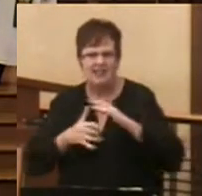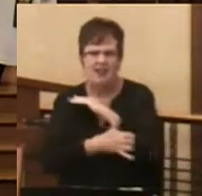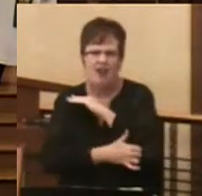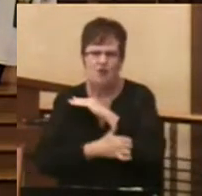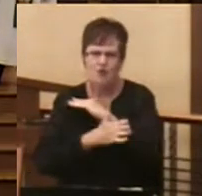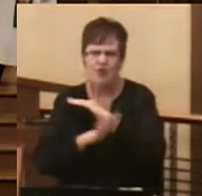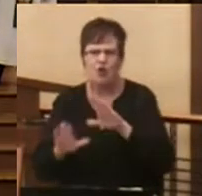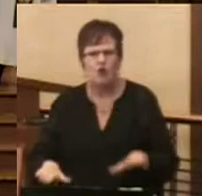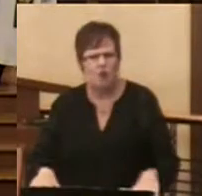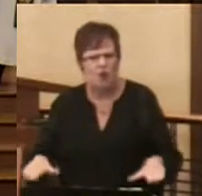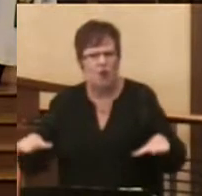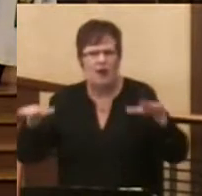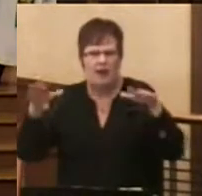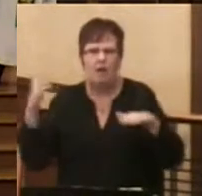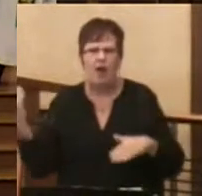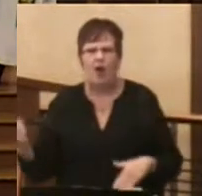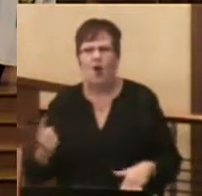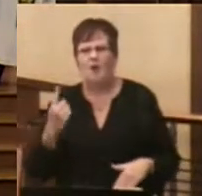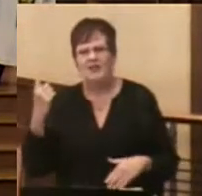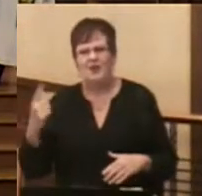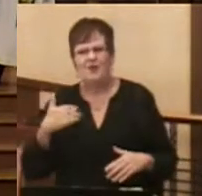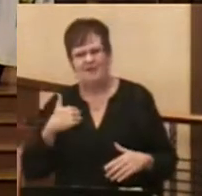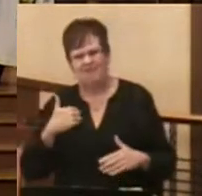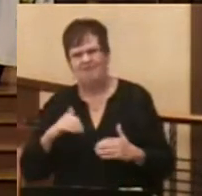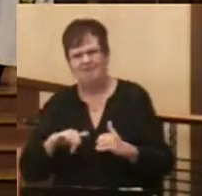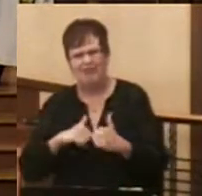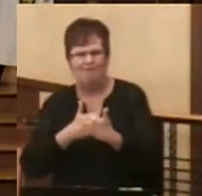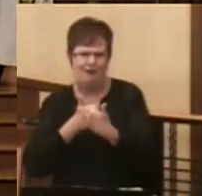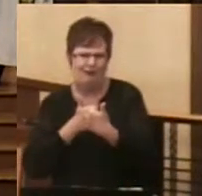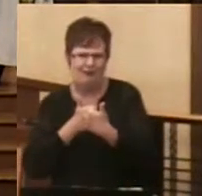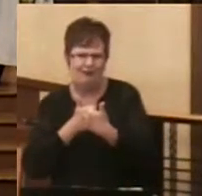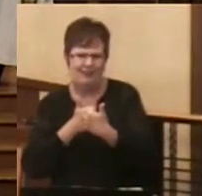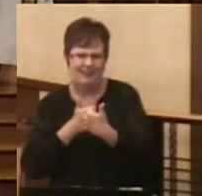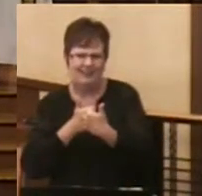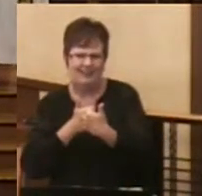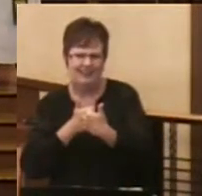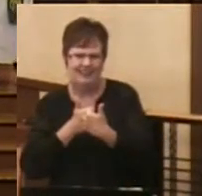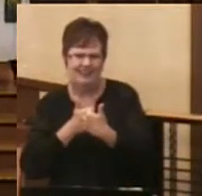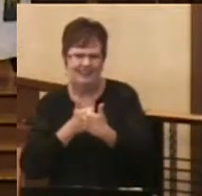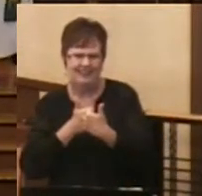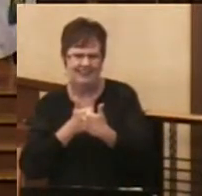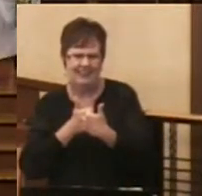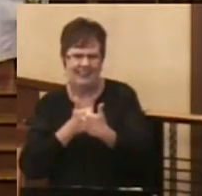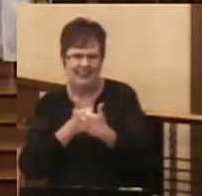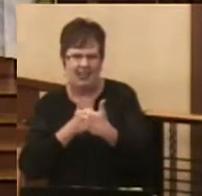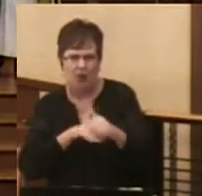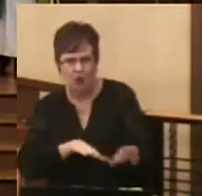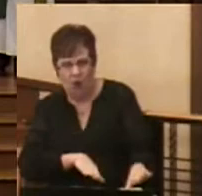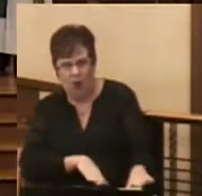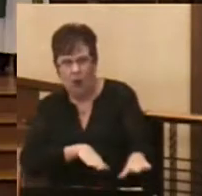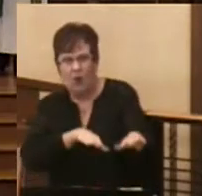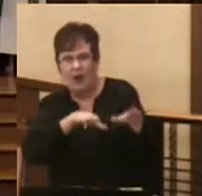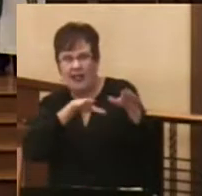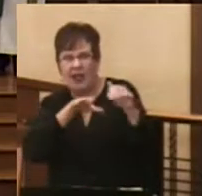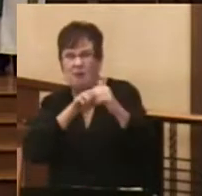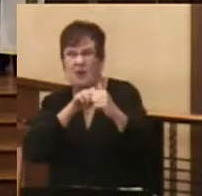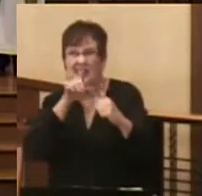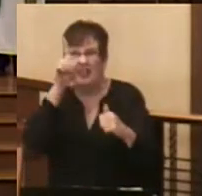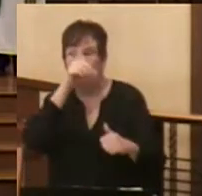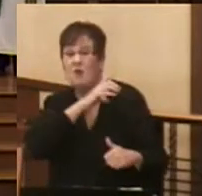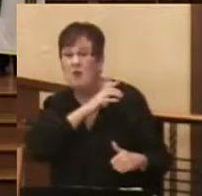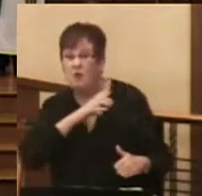has always, always had its challenges. Growing up in Christ is even